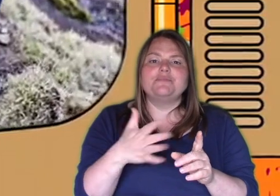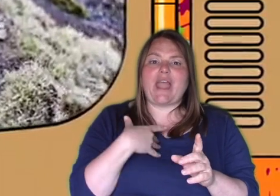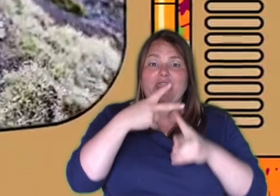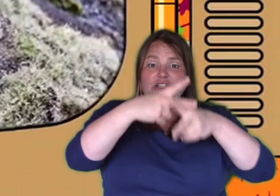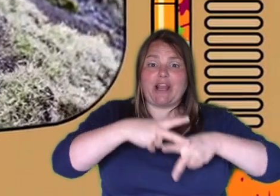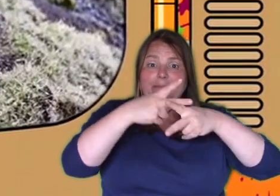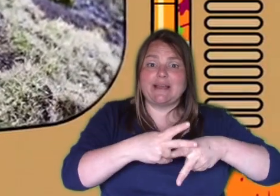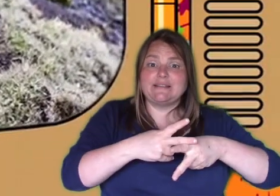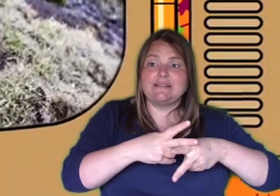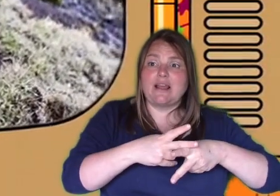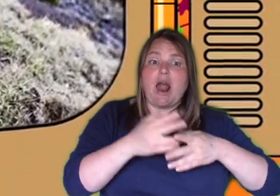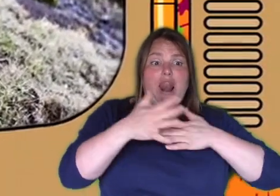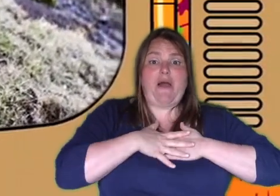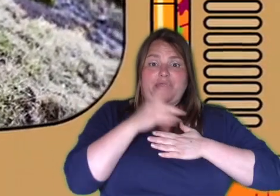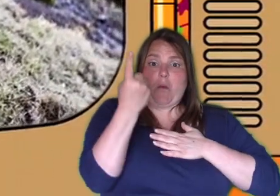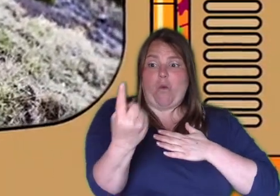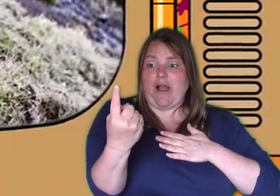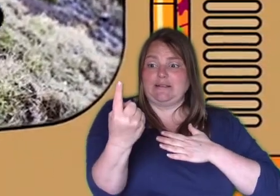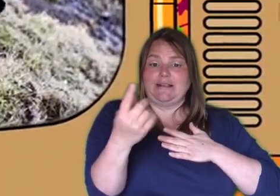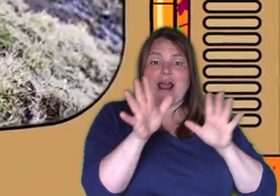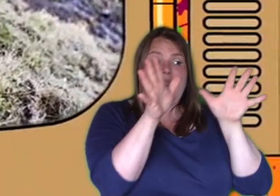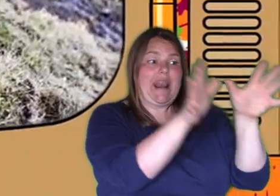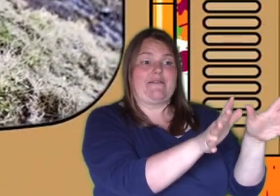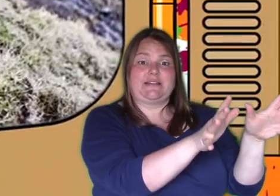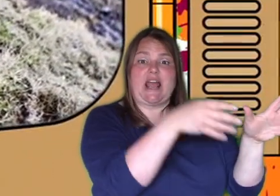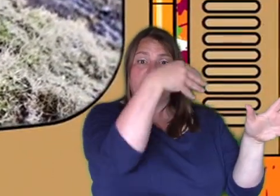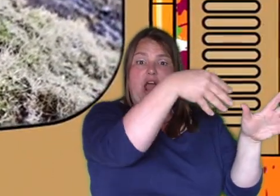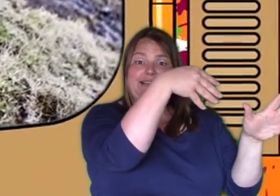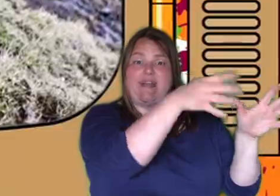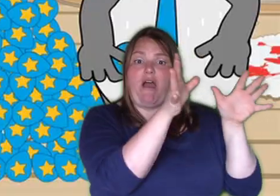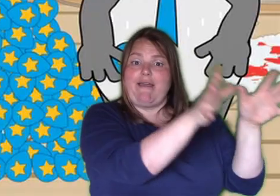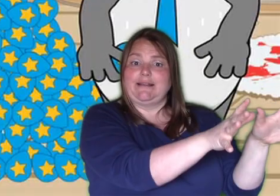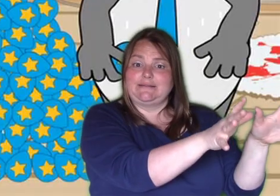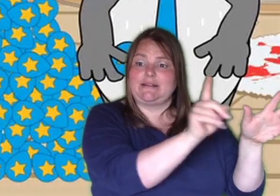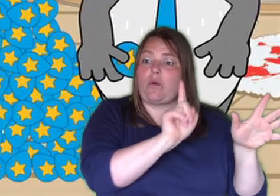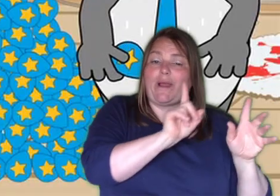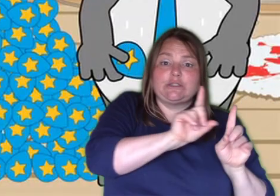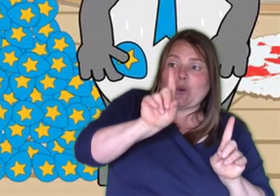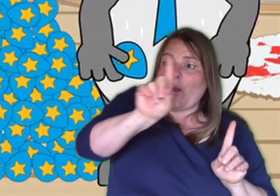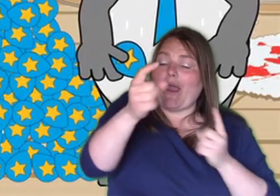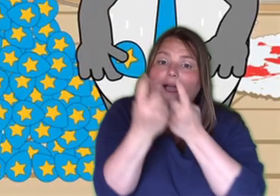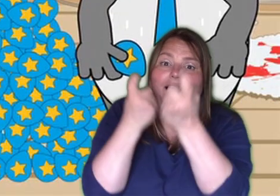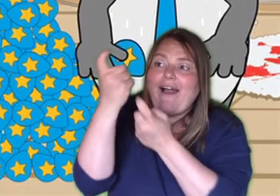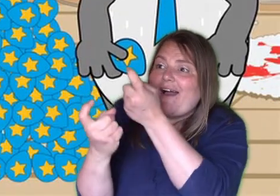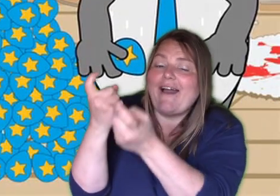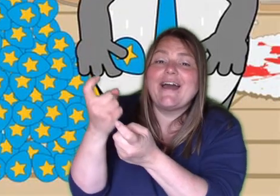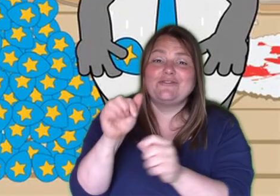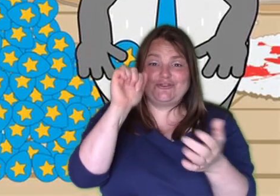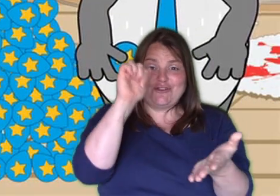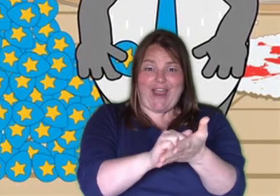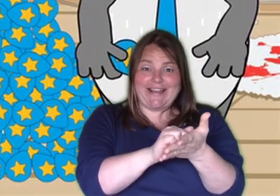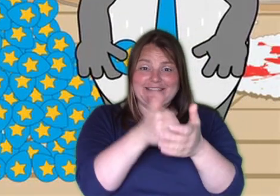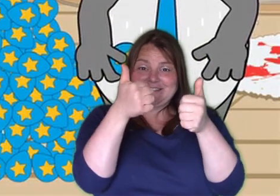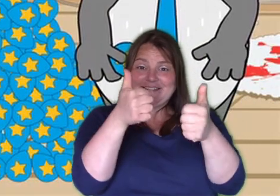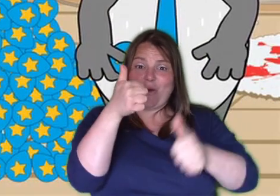much that he left the other ninety-nine sheep behind and went to look for the one. That's correct. Well done,